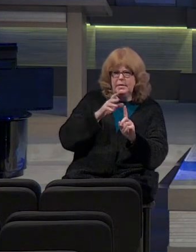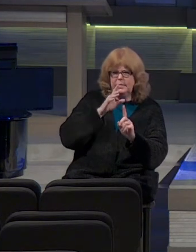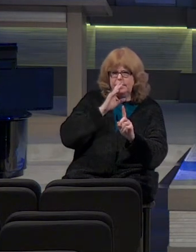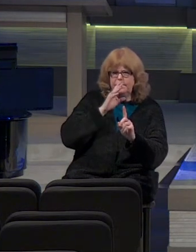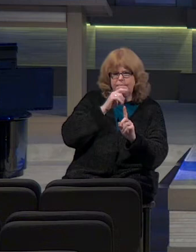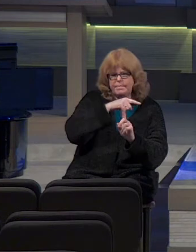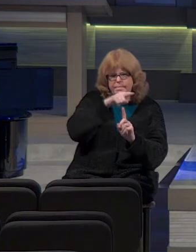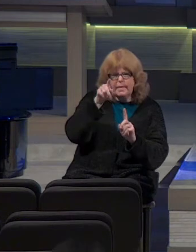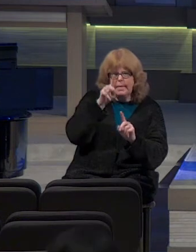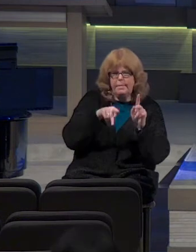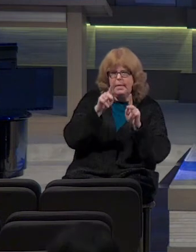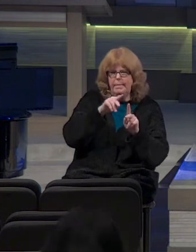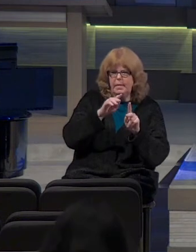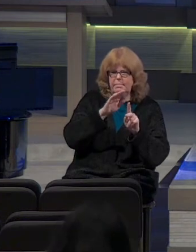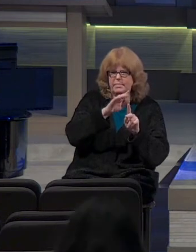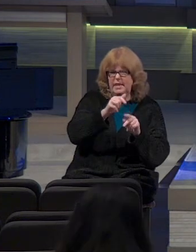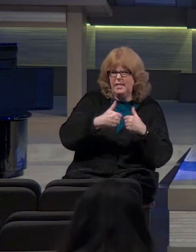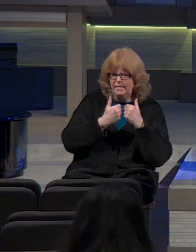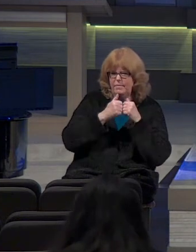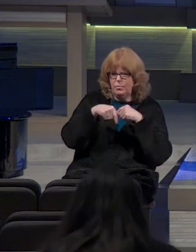to the people of his day.